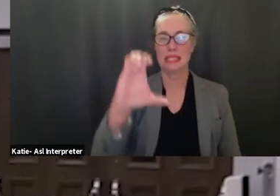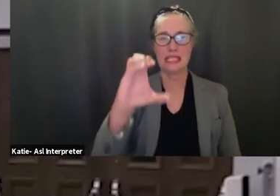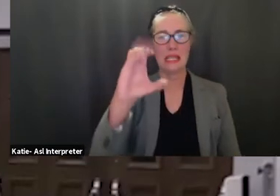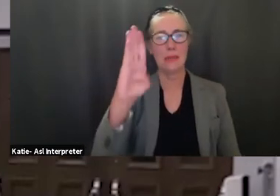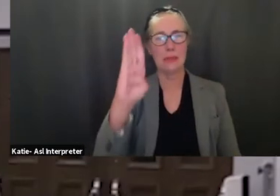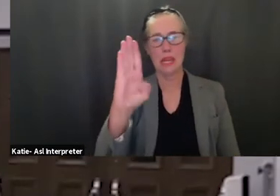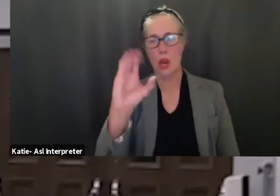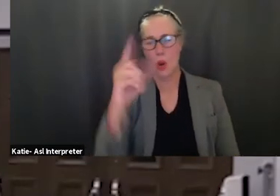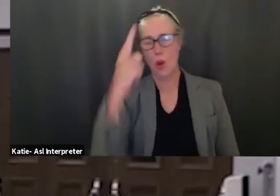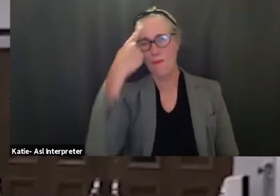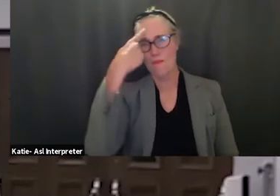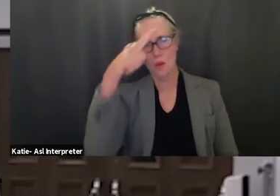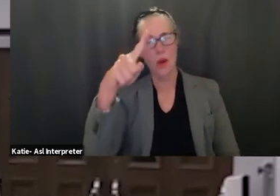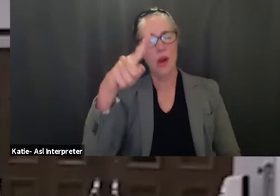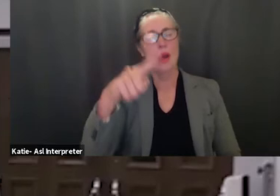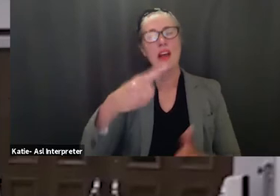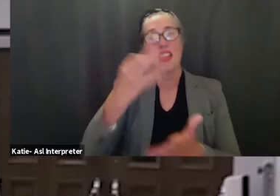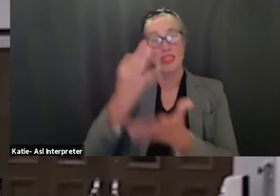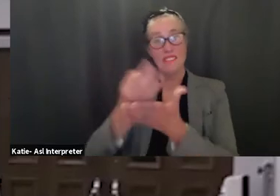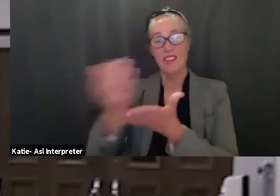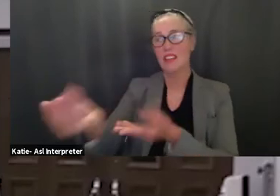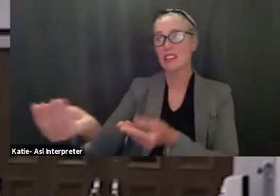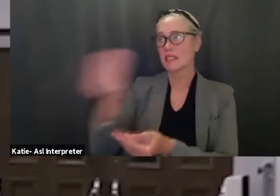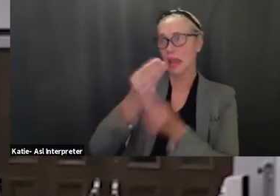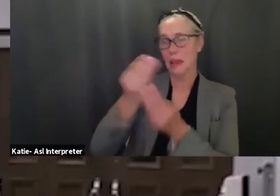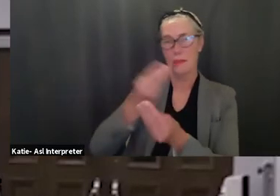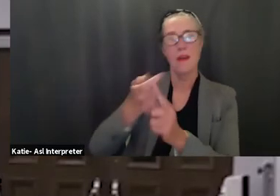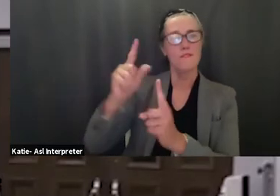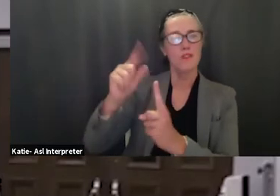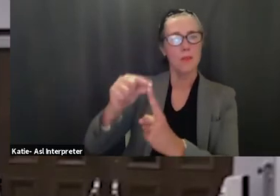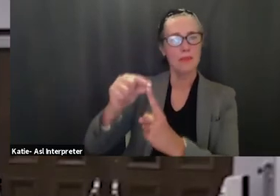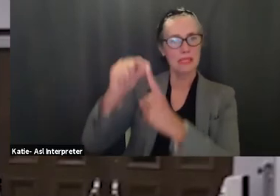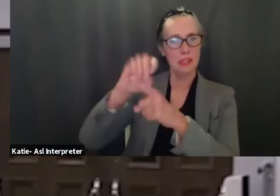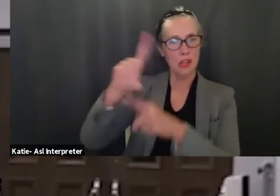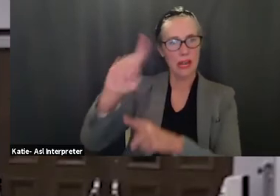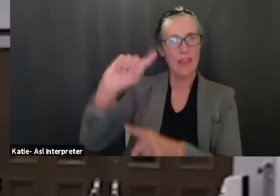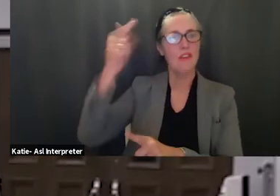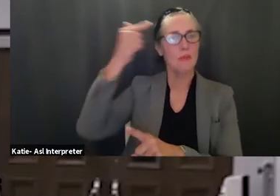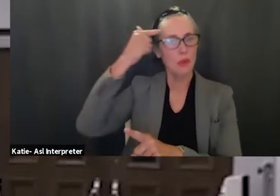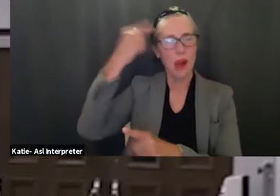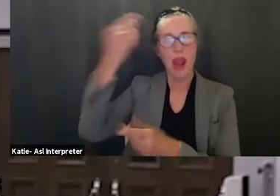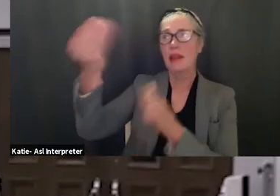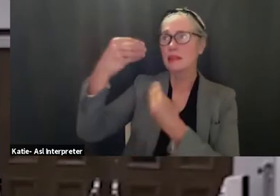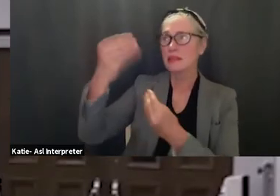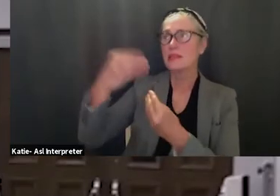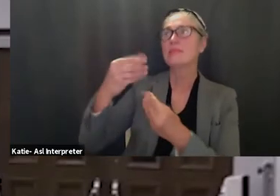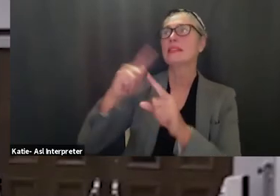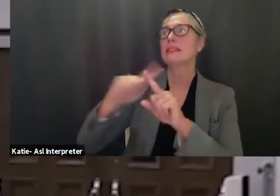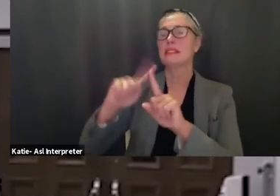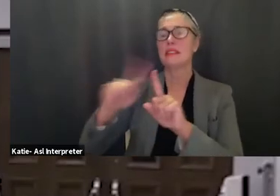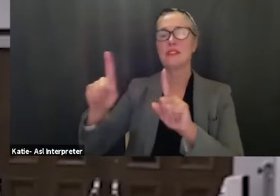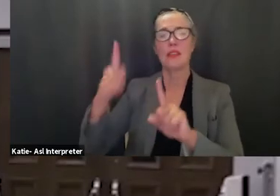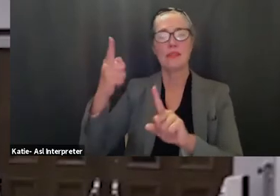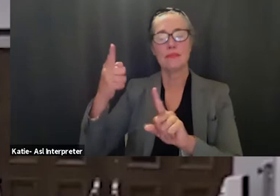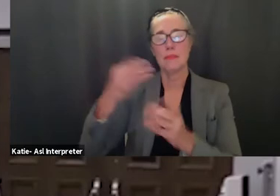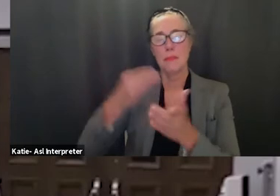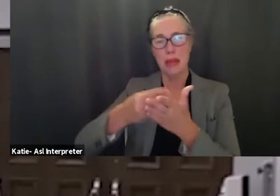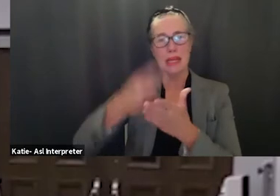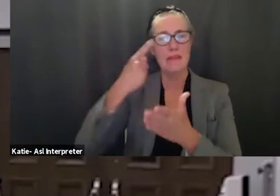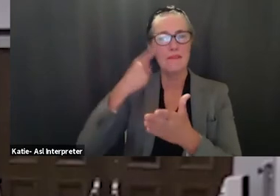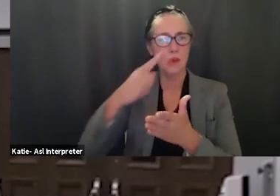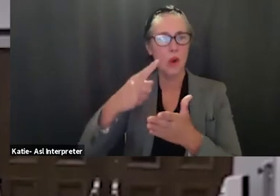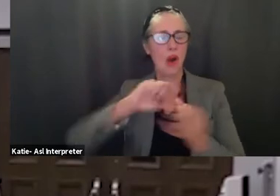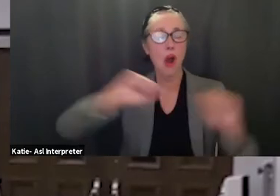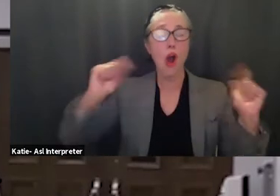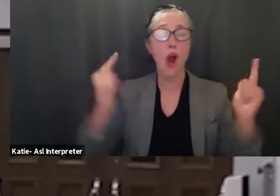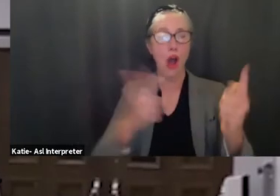special ed funds that came in from the state federal government grants all the different things that come in for special education for all the school